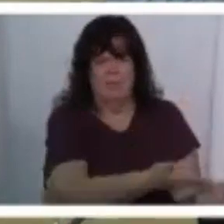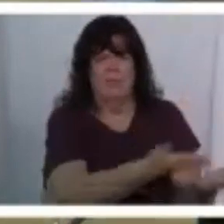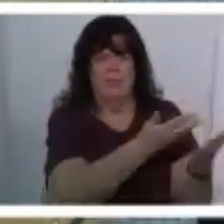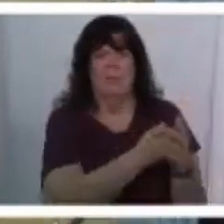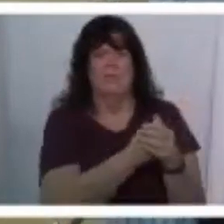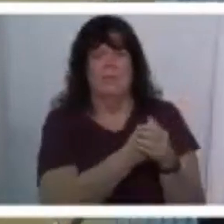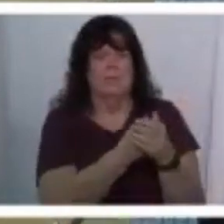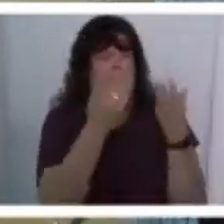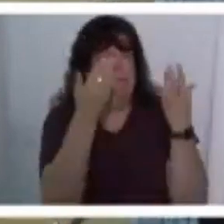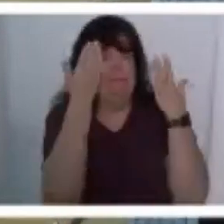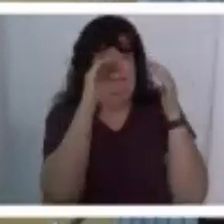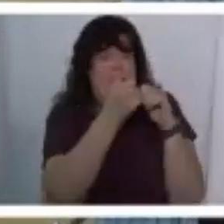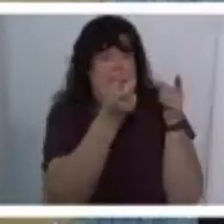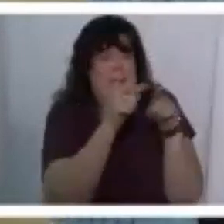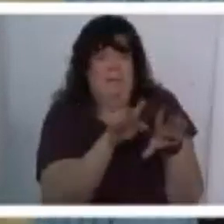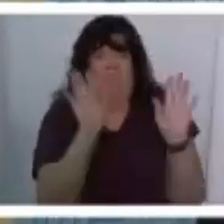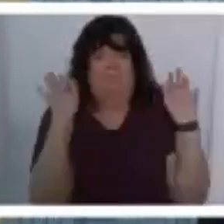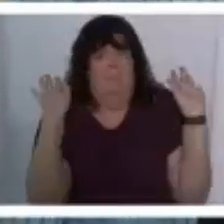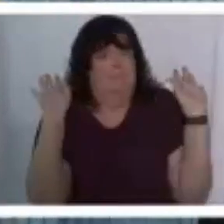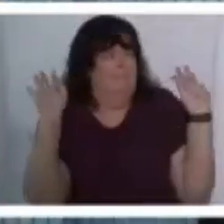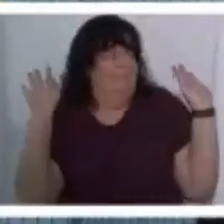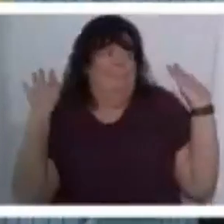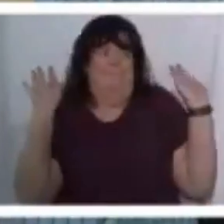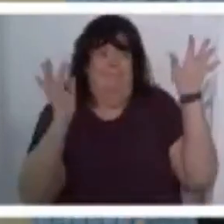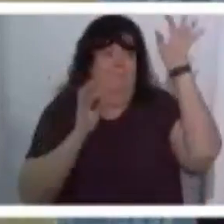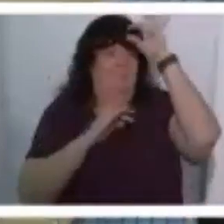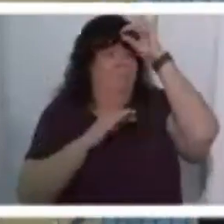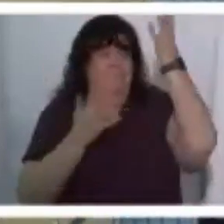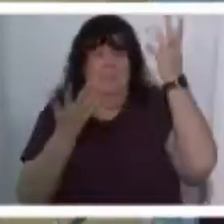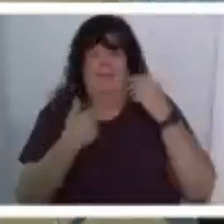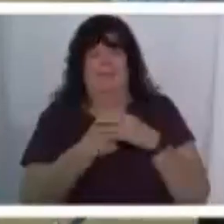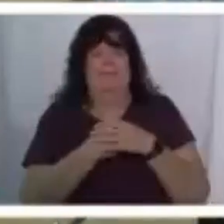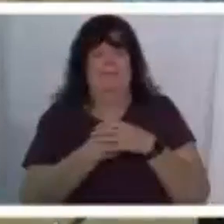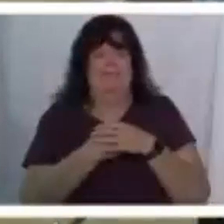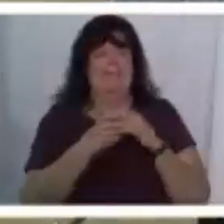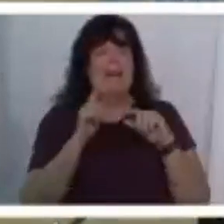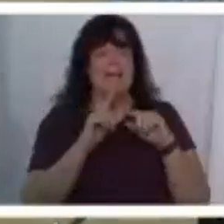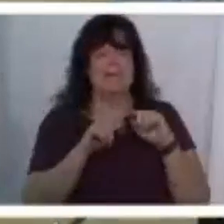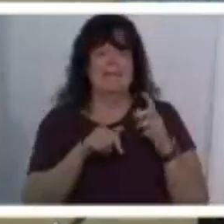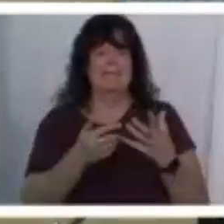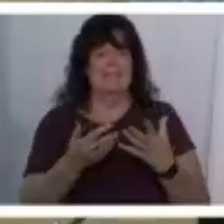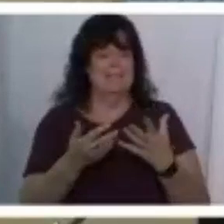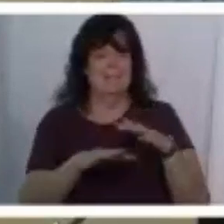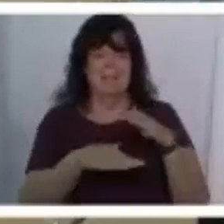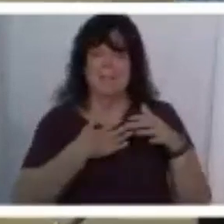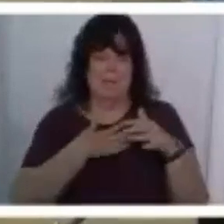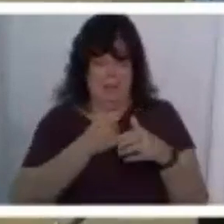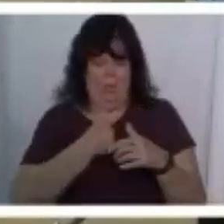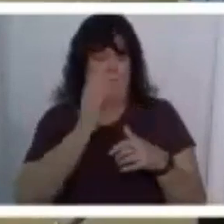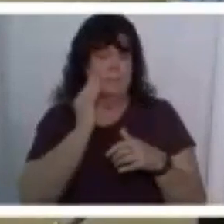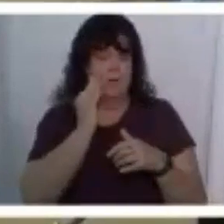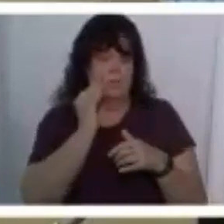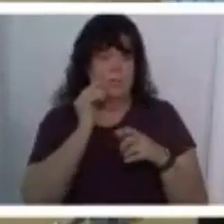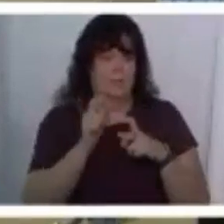i don't know how that happened and so i can't based on my own experience